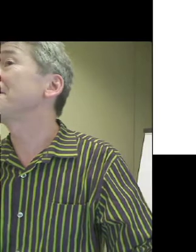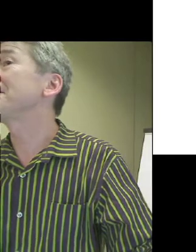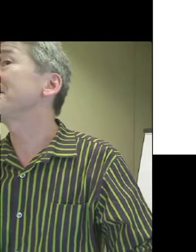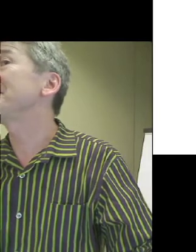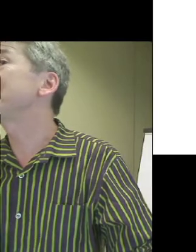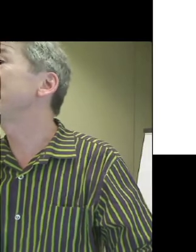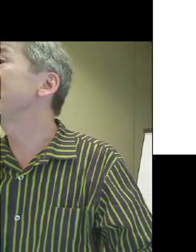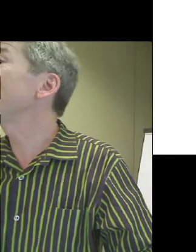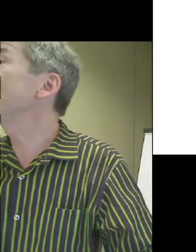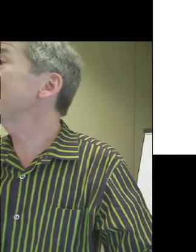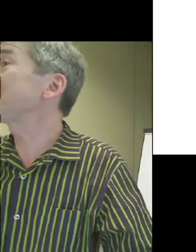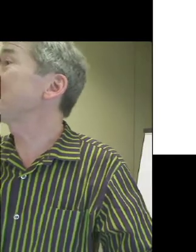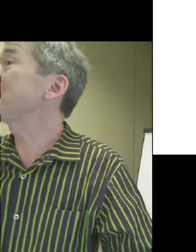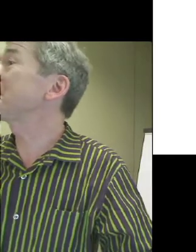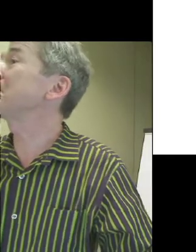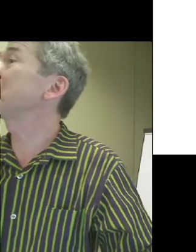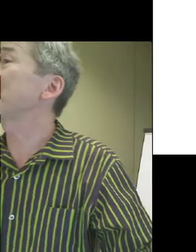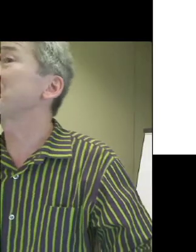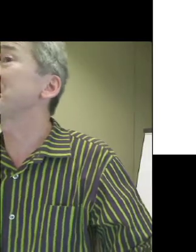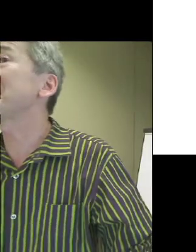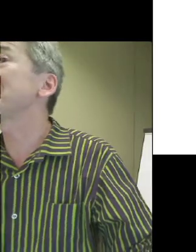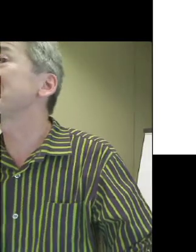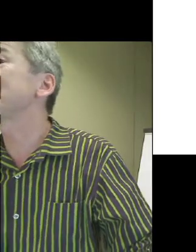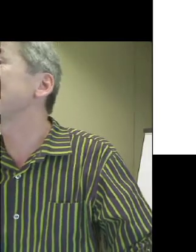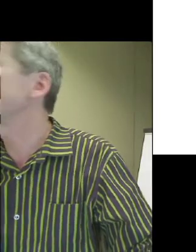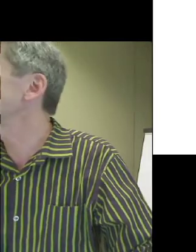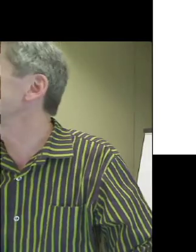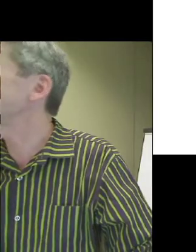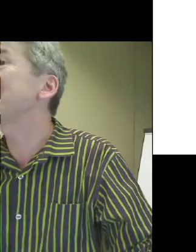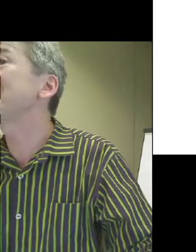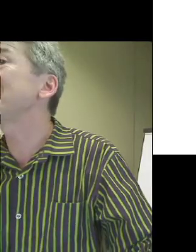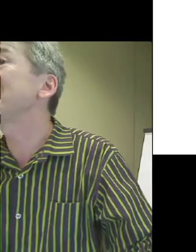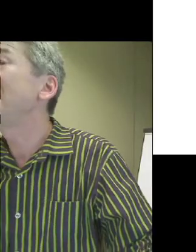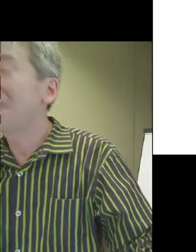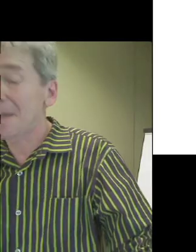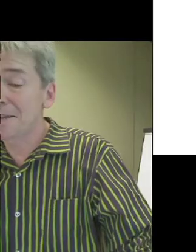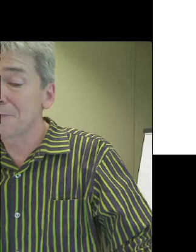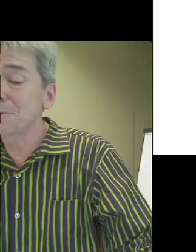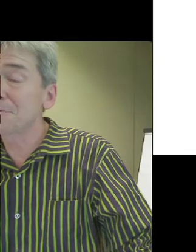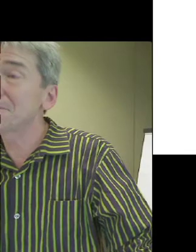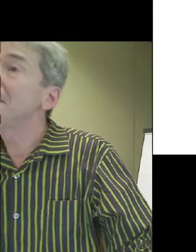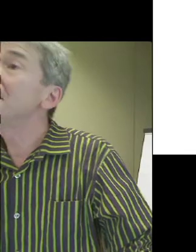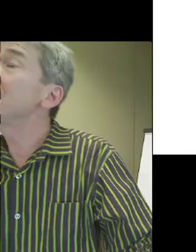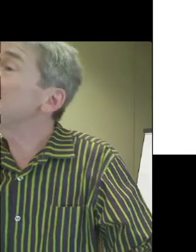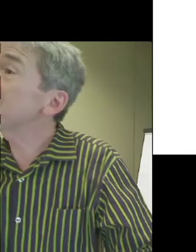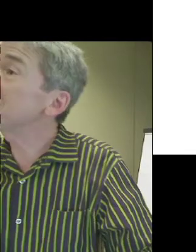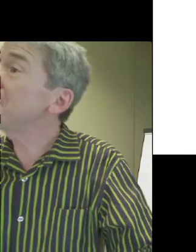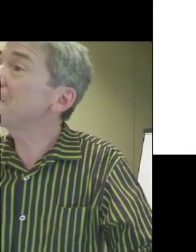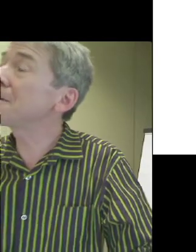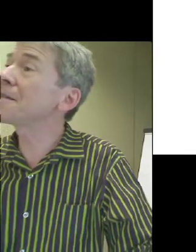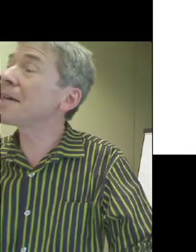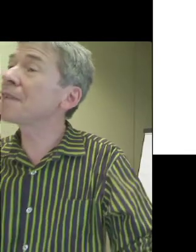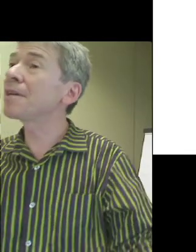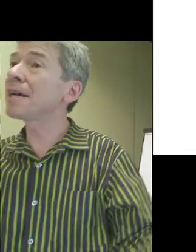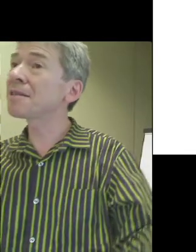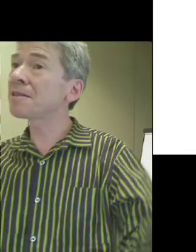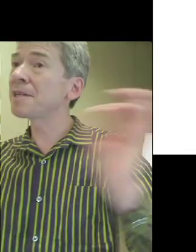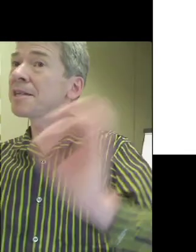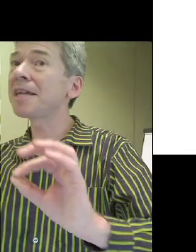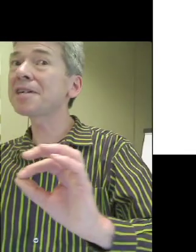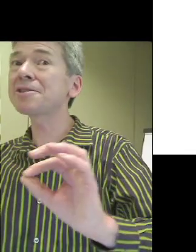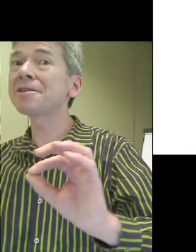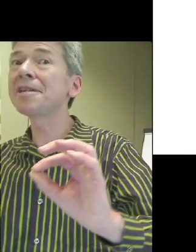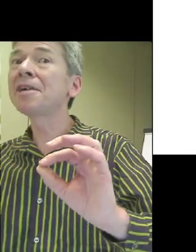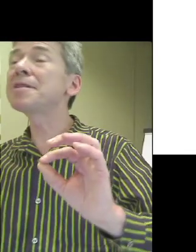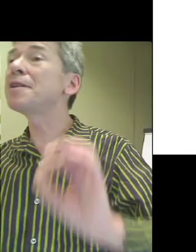is being lost because it's not prioritized, it's short-term funding and whatnot. By significant, I would like